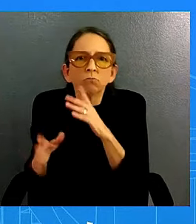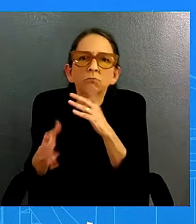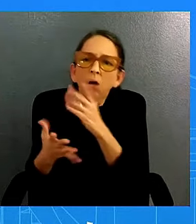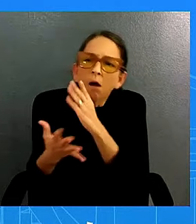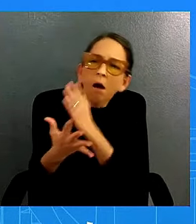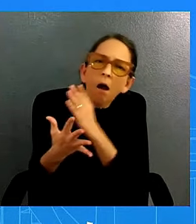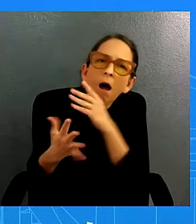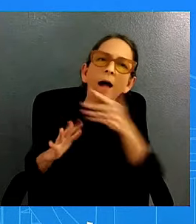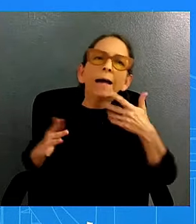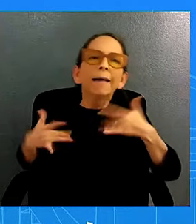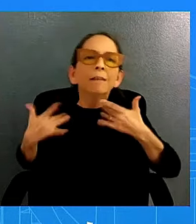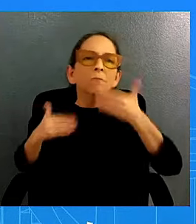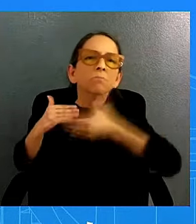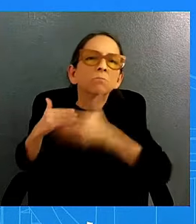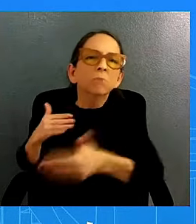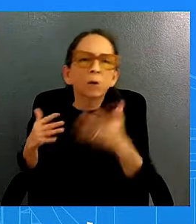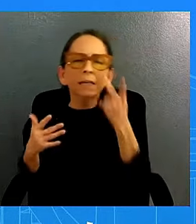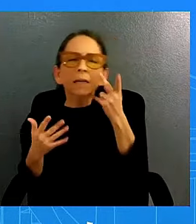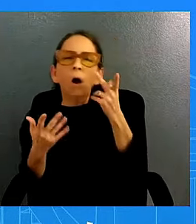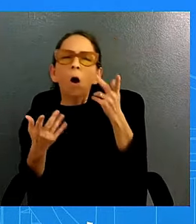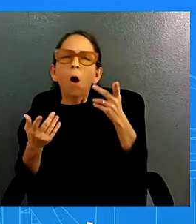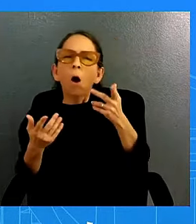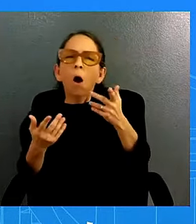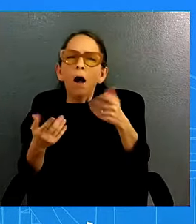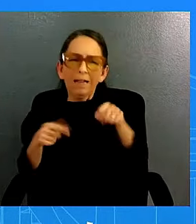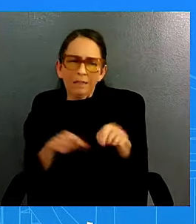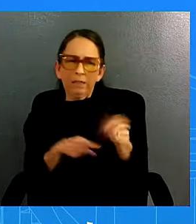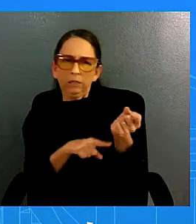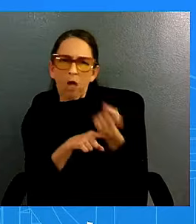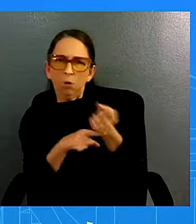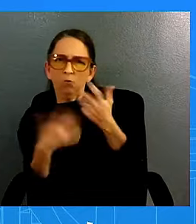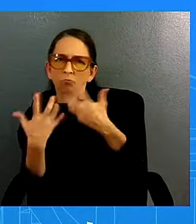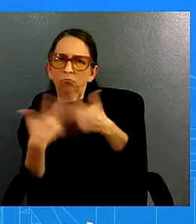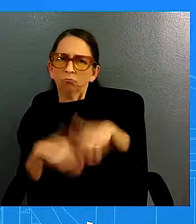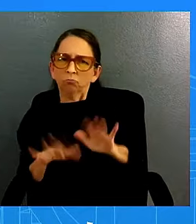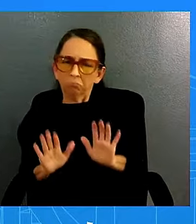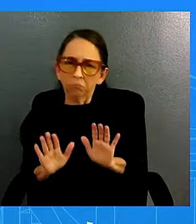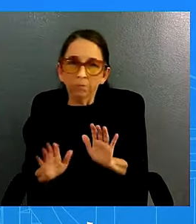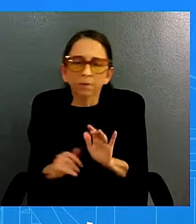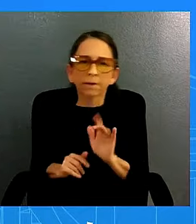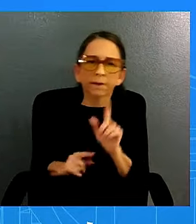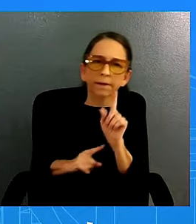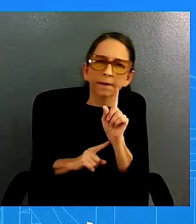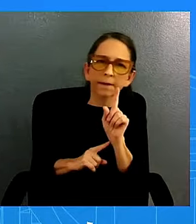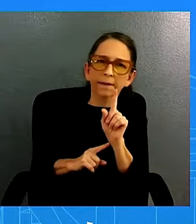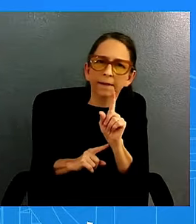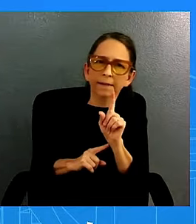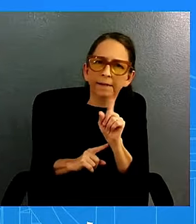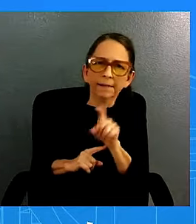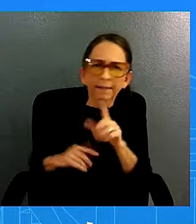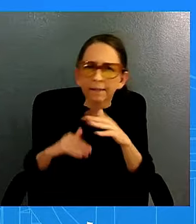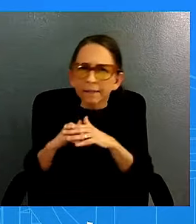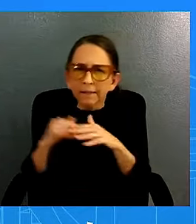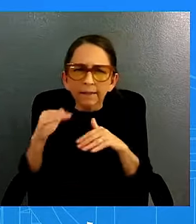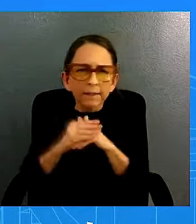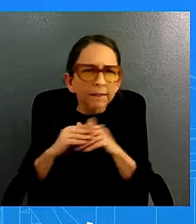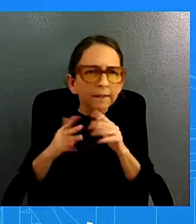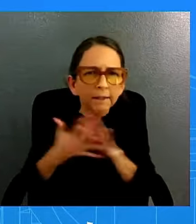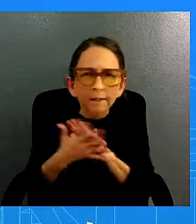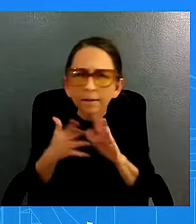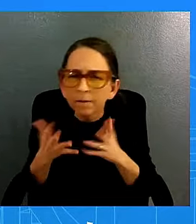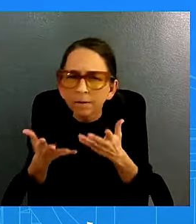goes on saturday when modi when modi gets to see the corvette that's all but i say that i'm sorry so we want to be there when nobody gets to see the corvette